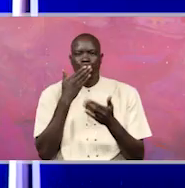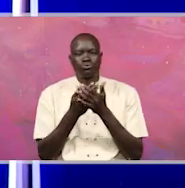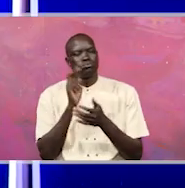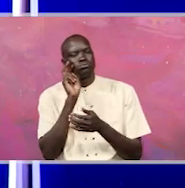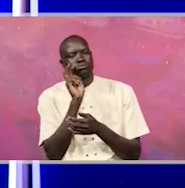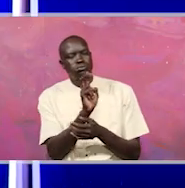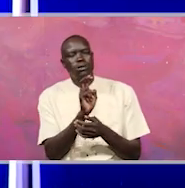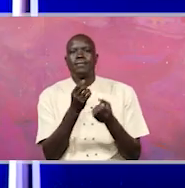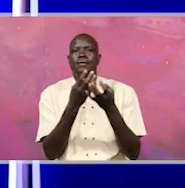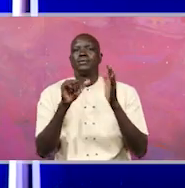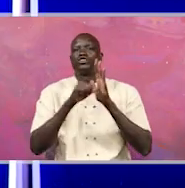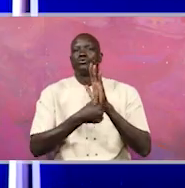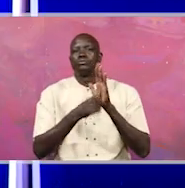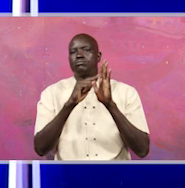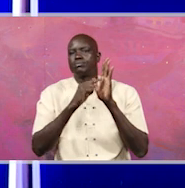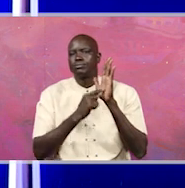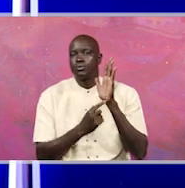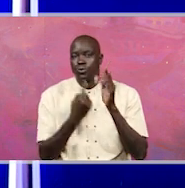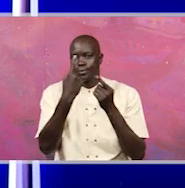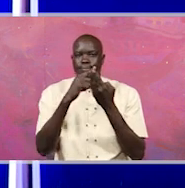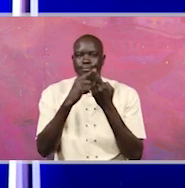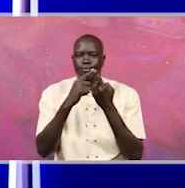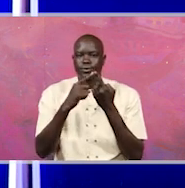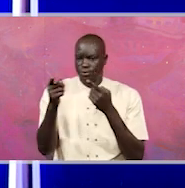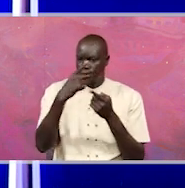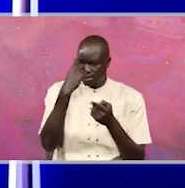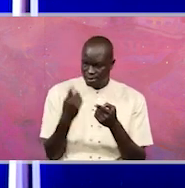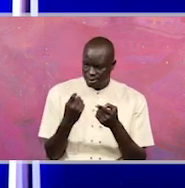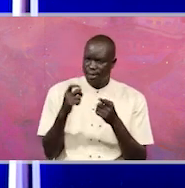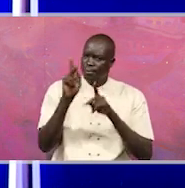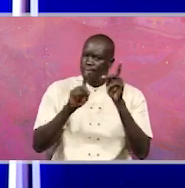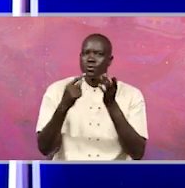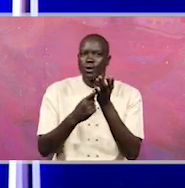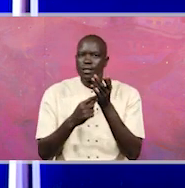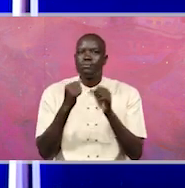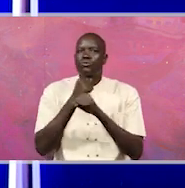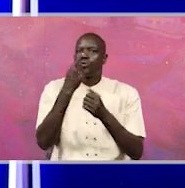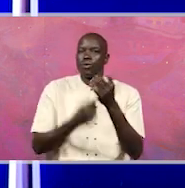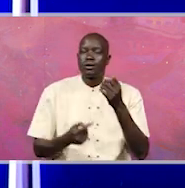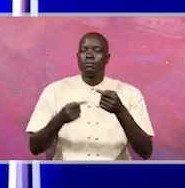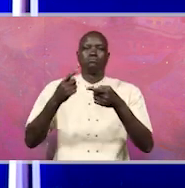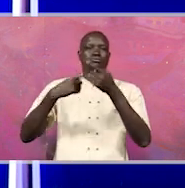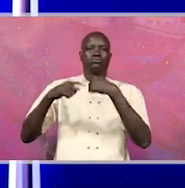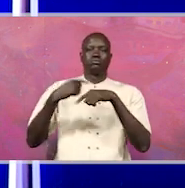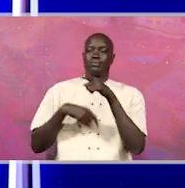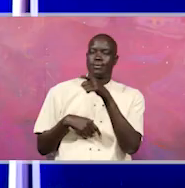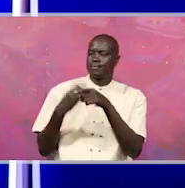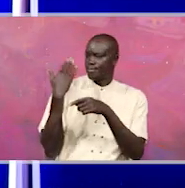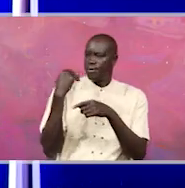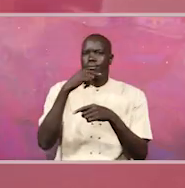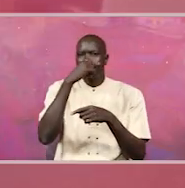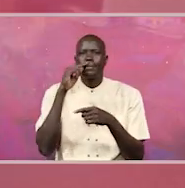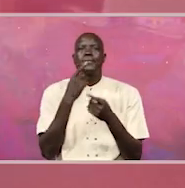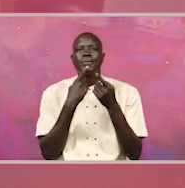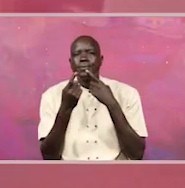quite a number of issues. The first one, because when you ask what are the citizens doing, I think it's going to go back to what the president said. Well, think